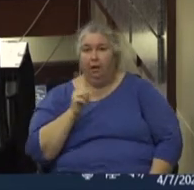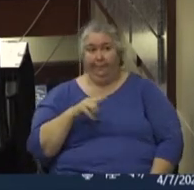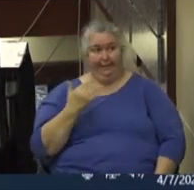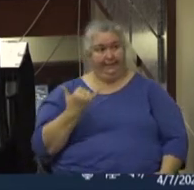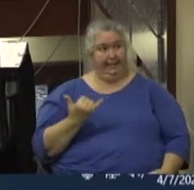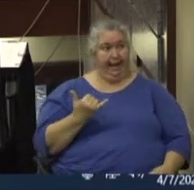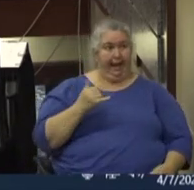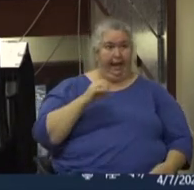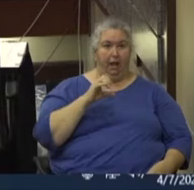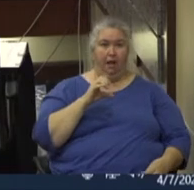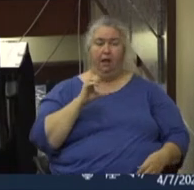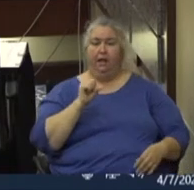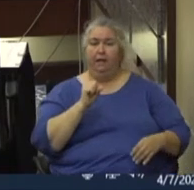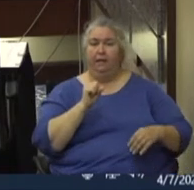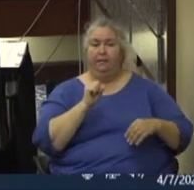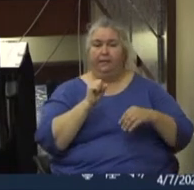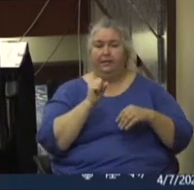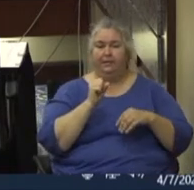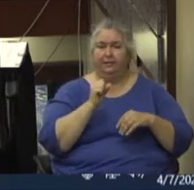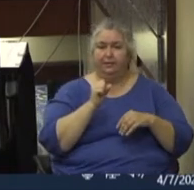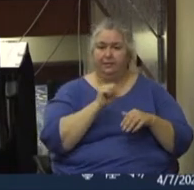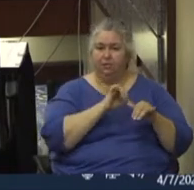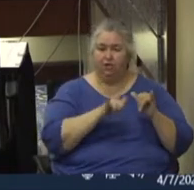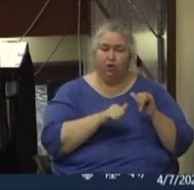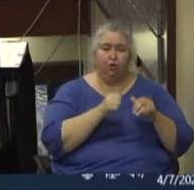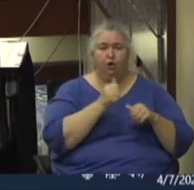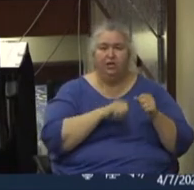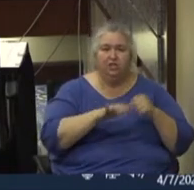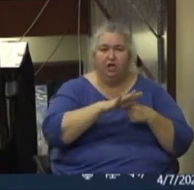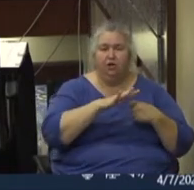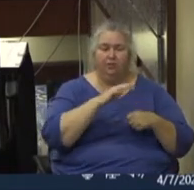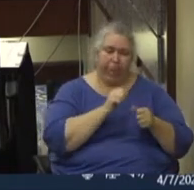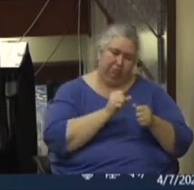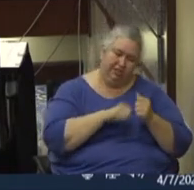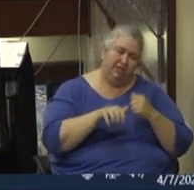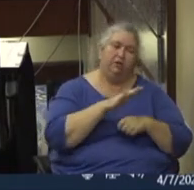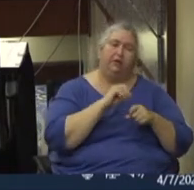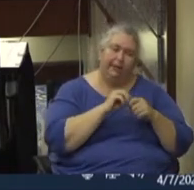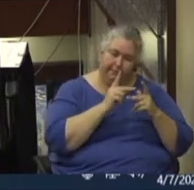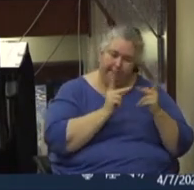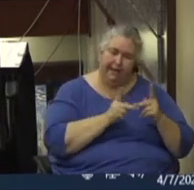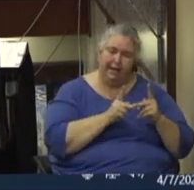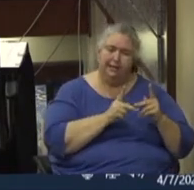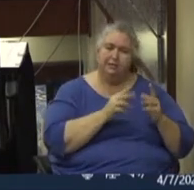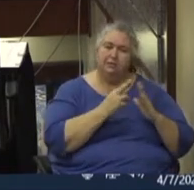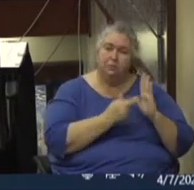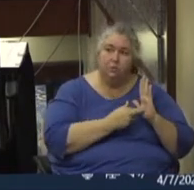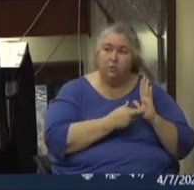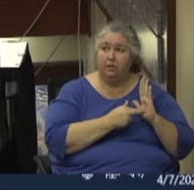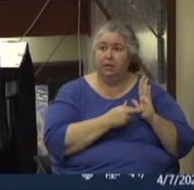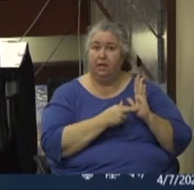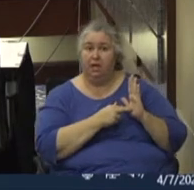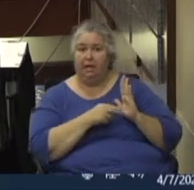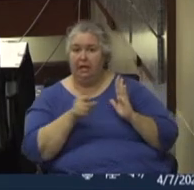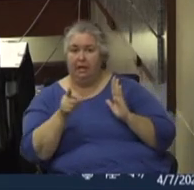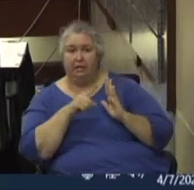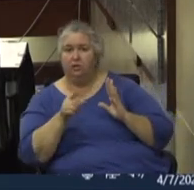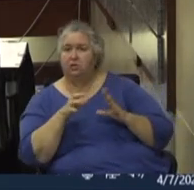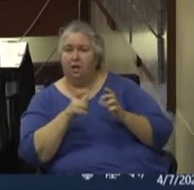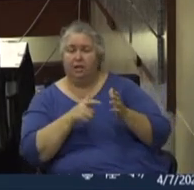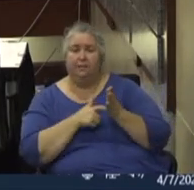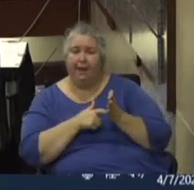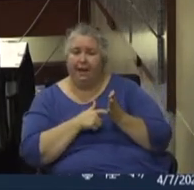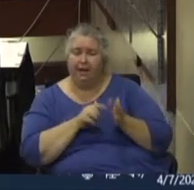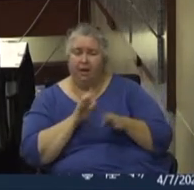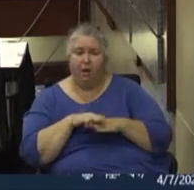shelter in place, uh, ordinances and the, the way in which their community needs to respond, there's a lot of demand on